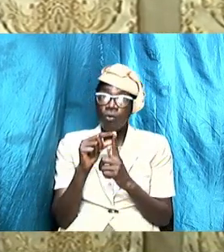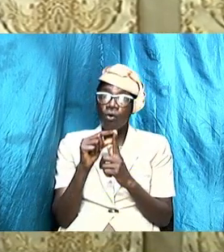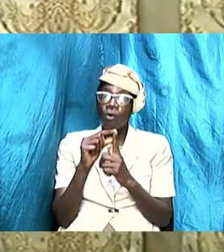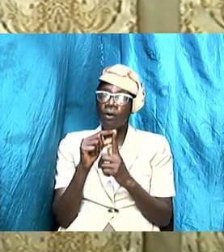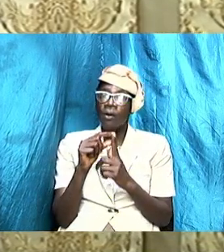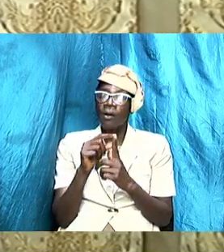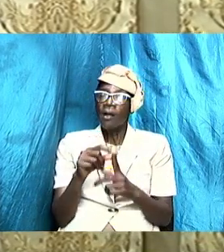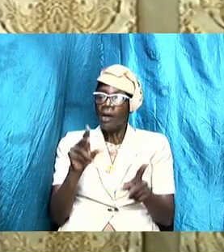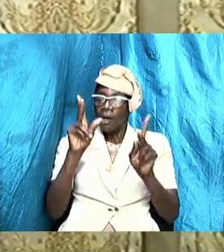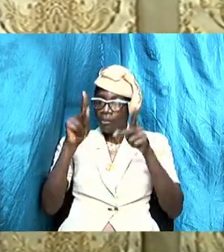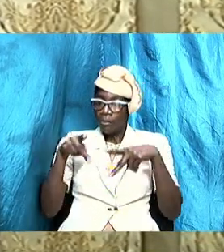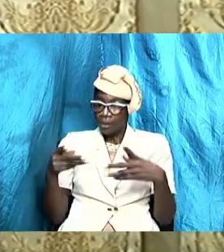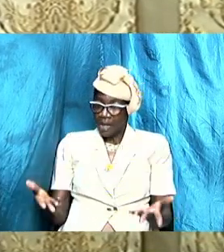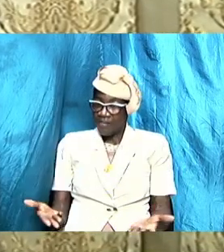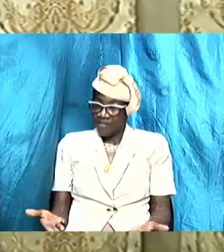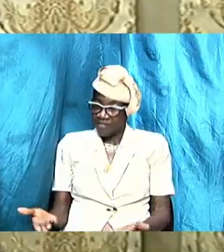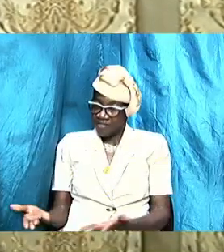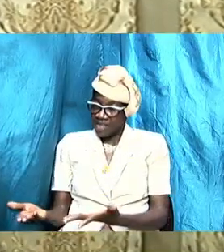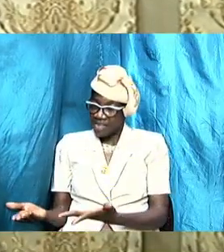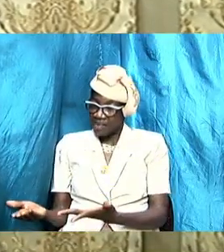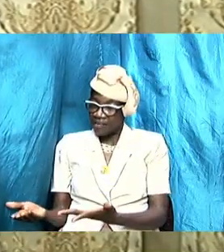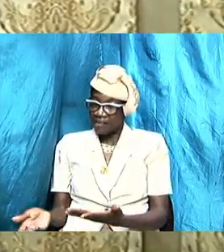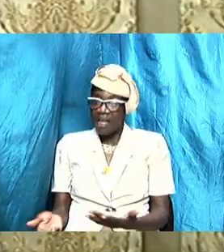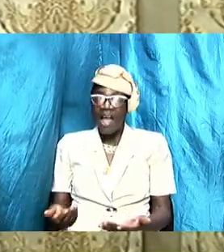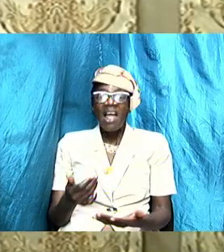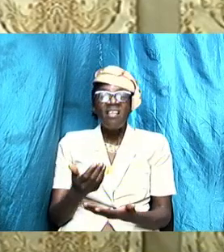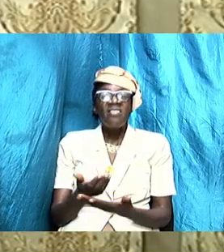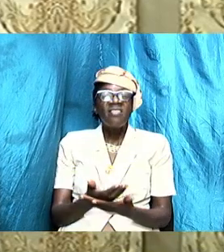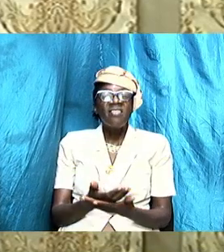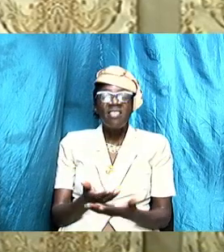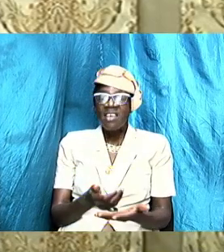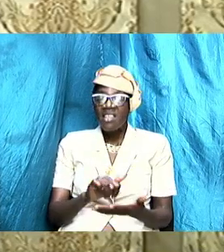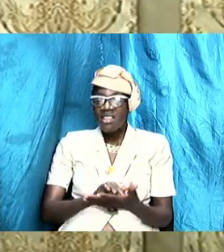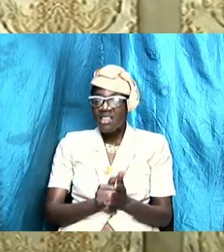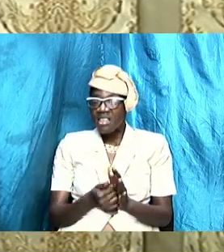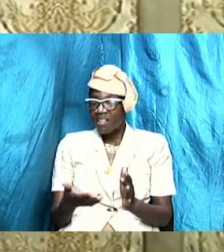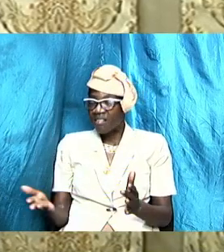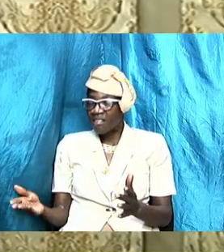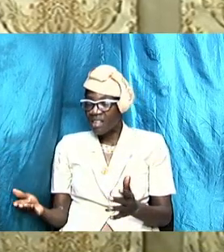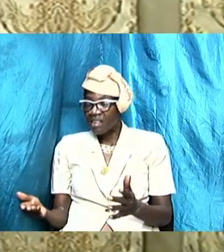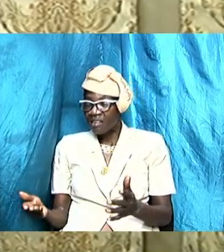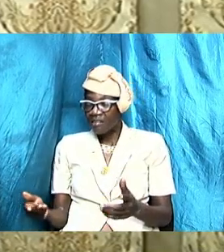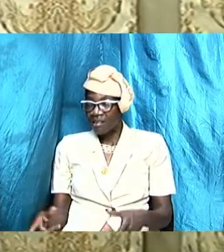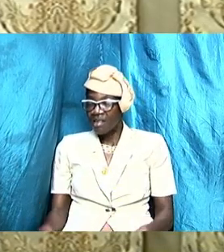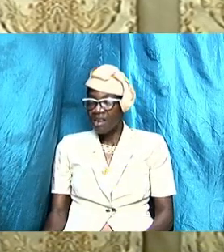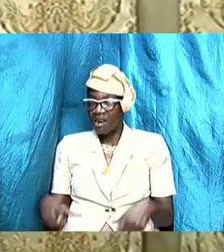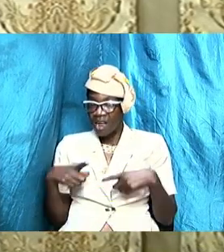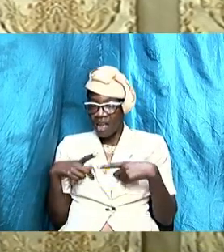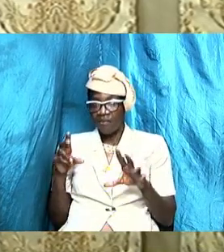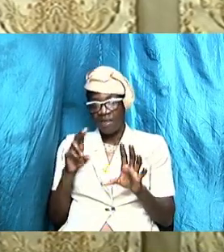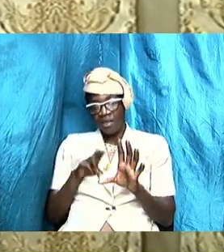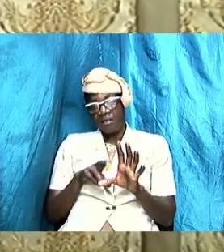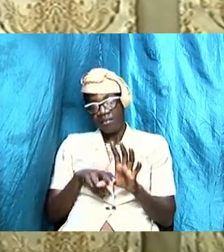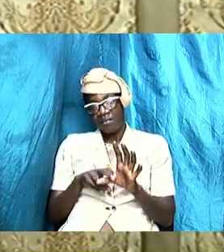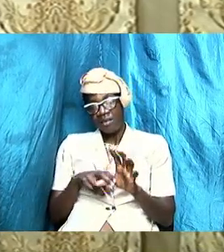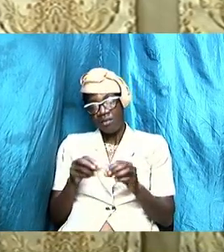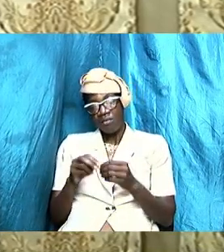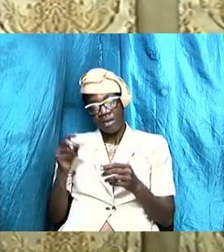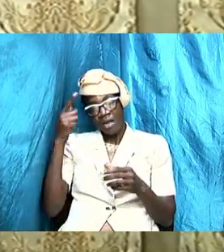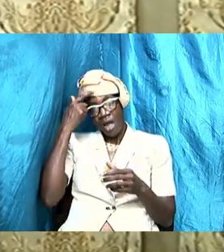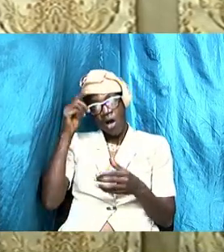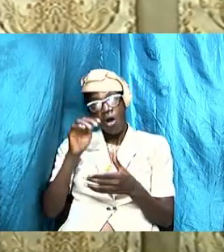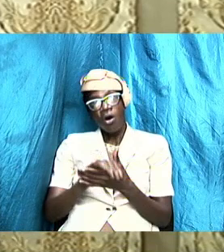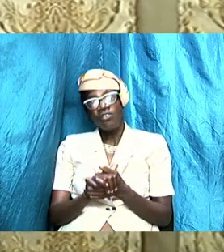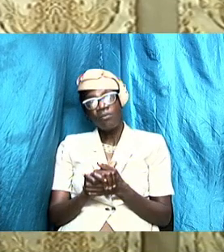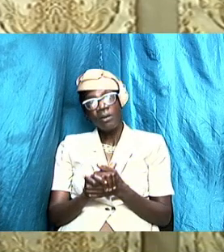apply these things diligently to your life sit down with that husband of yours sit down with that wife